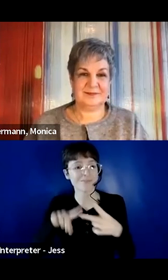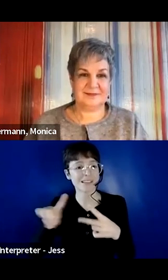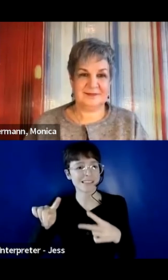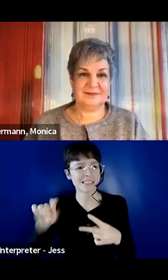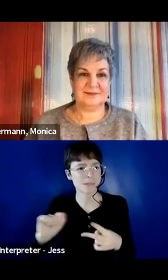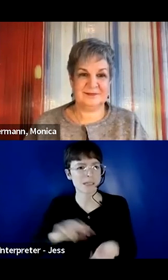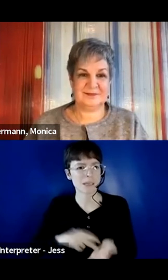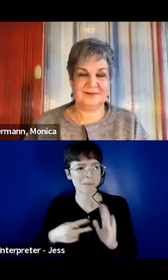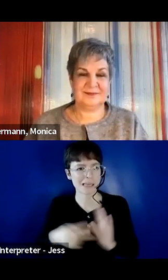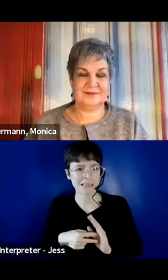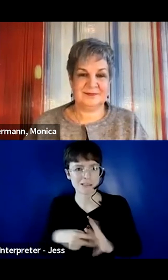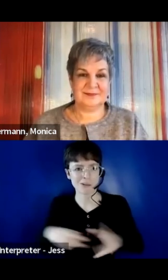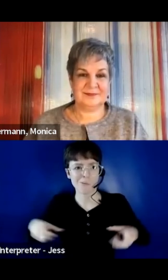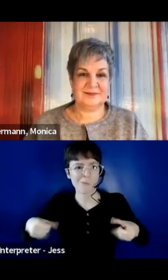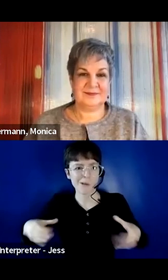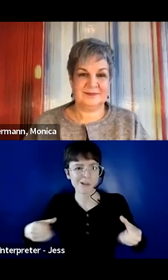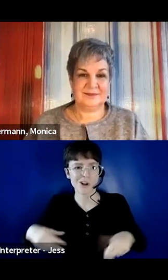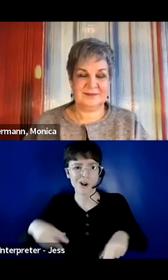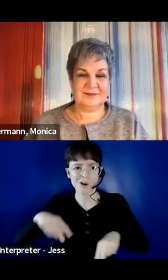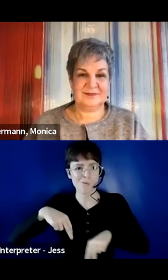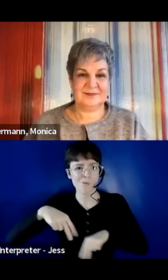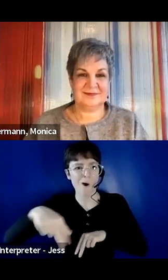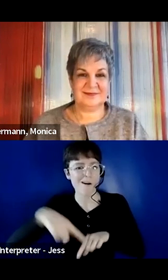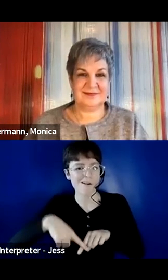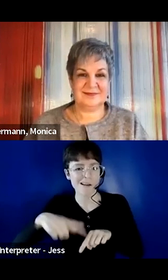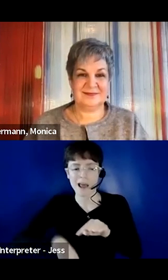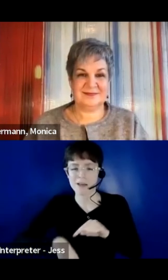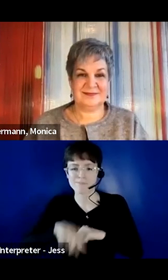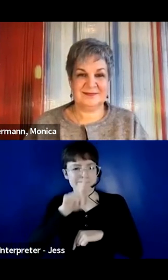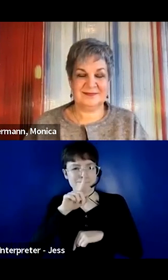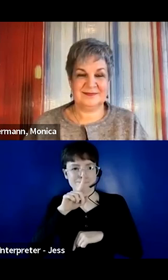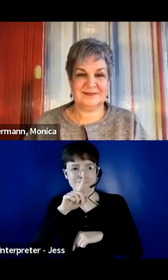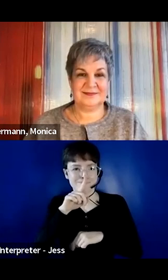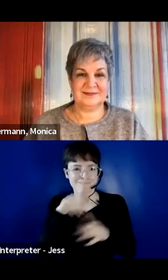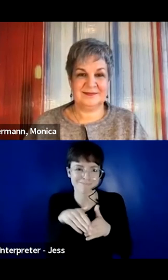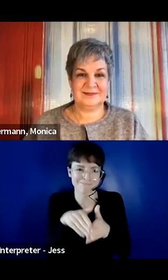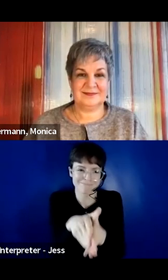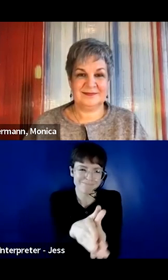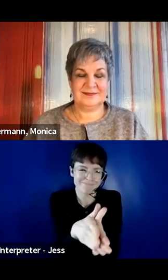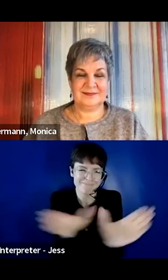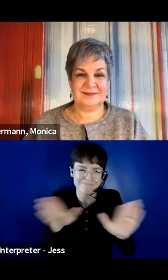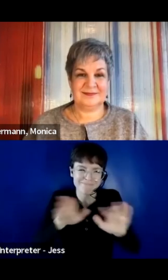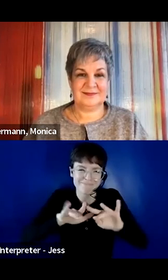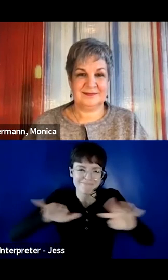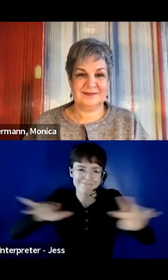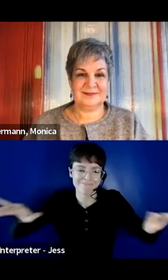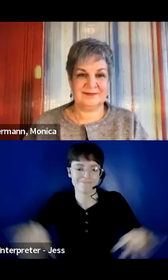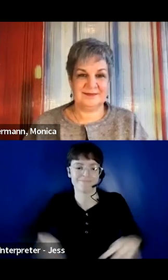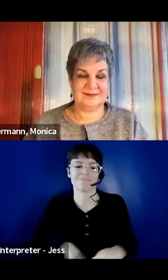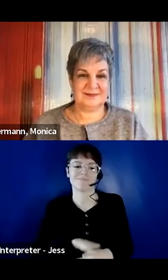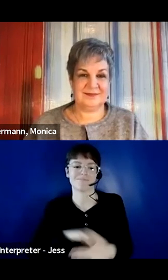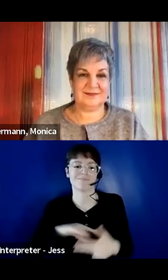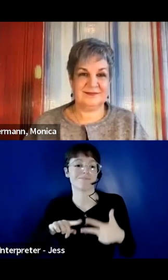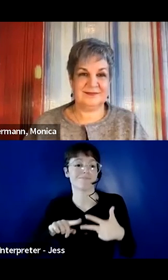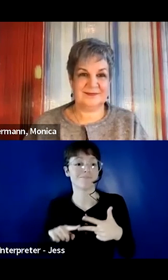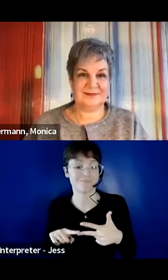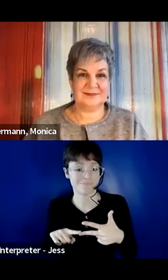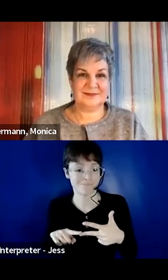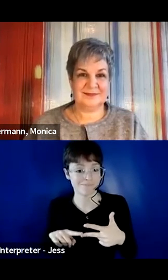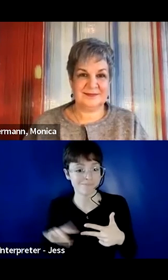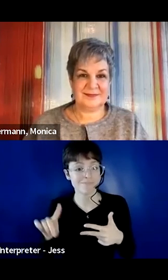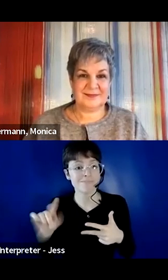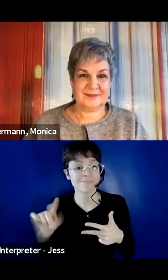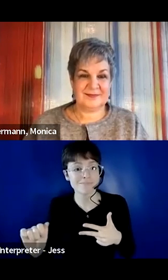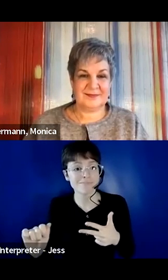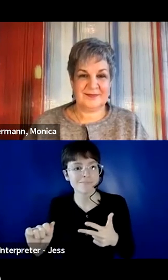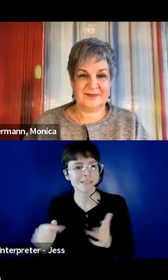right? It's not just about mobility issues, but there's a wide spectrum of disabilities out there. disability can, um, sometimes be